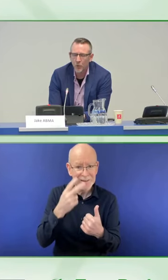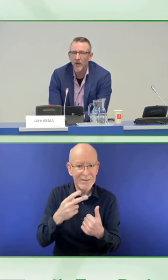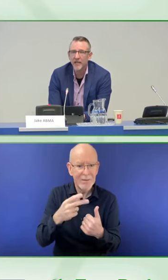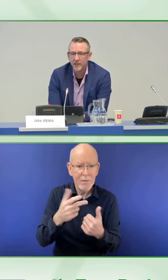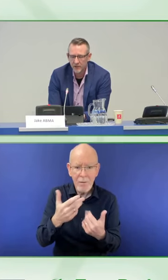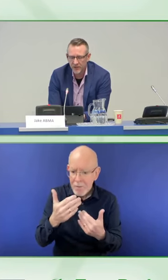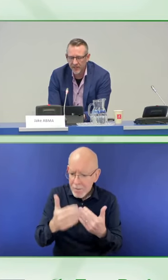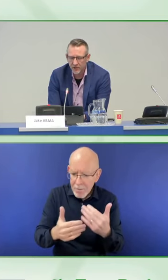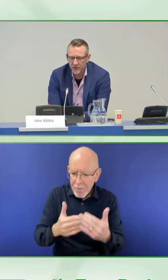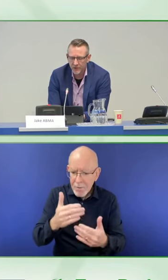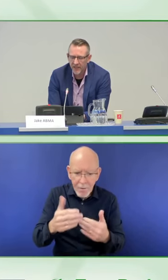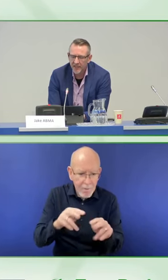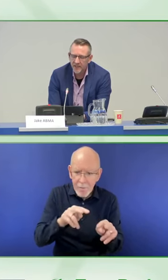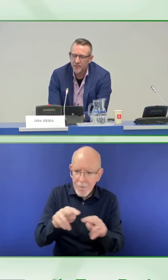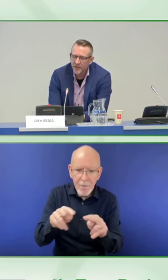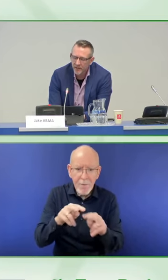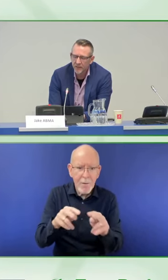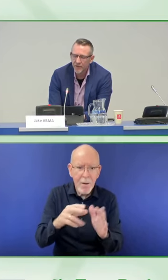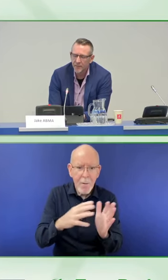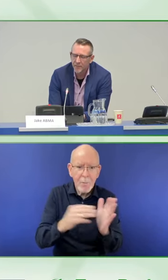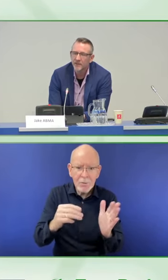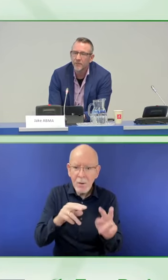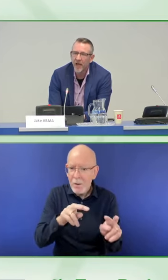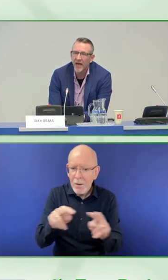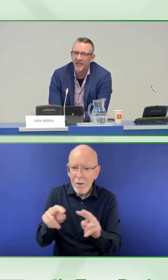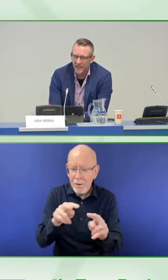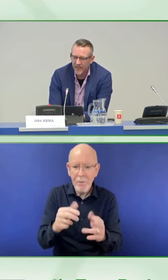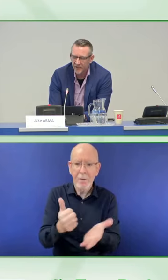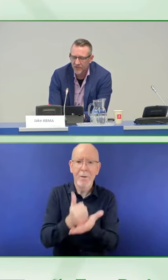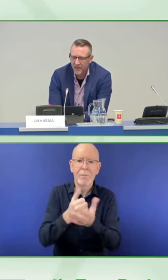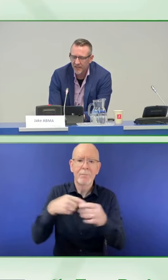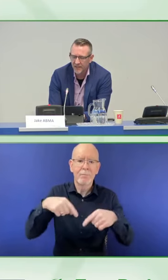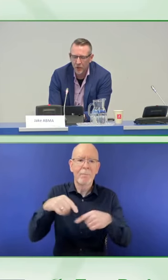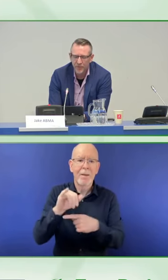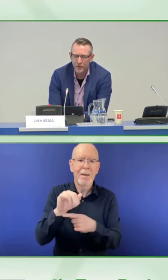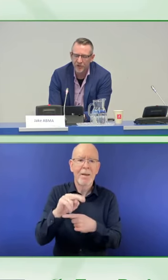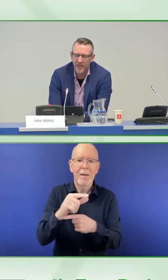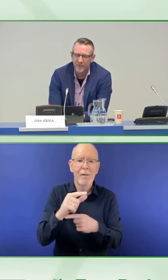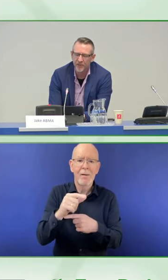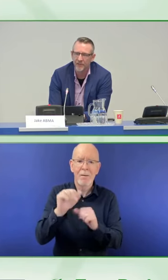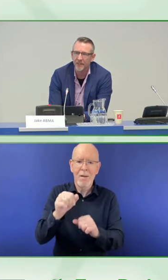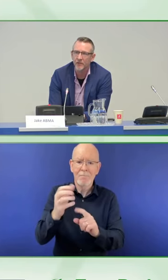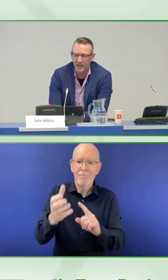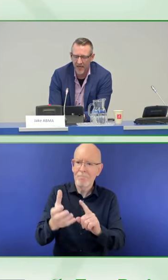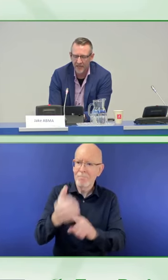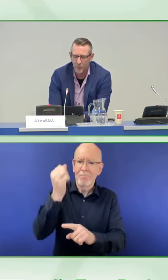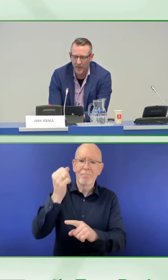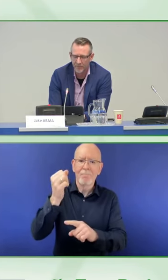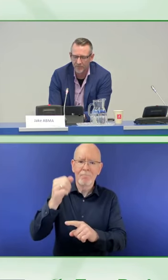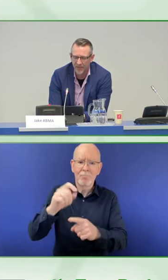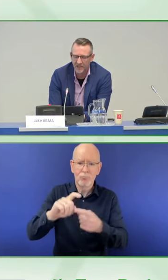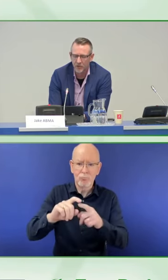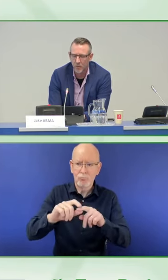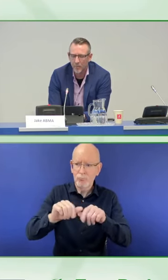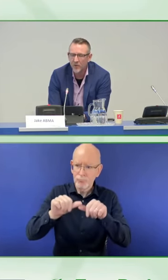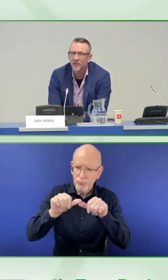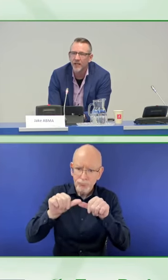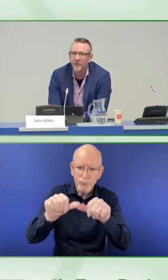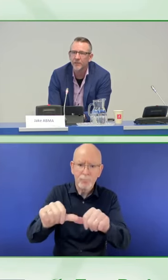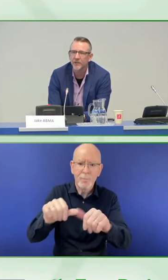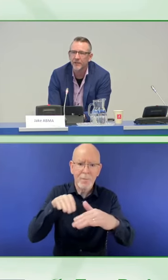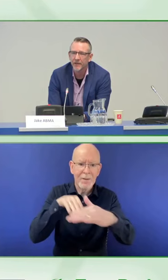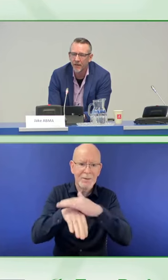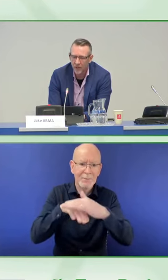As a way to kickstart your accessibility development, ING has released an open source library called LionWeb. It is a